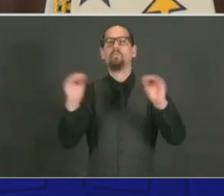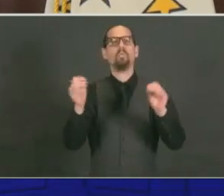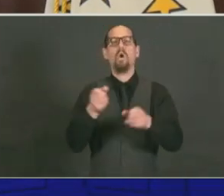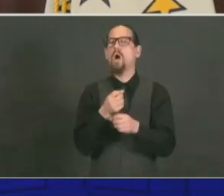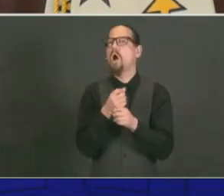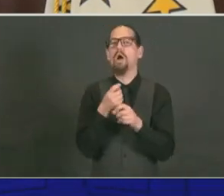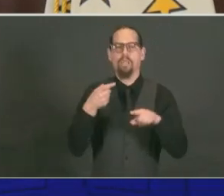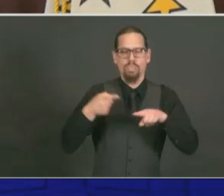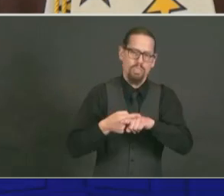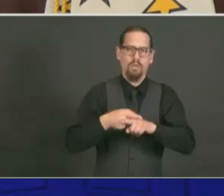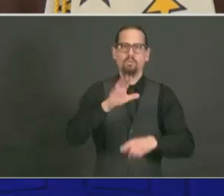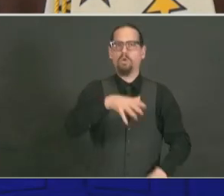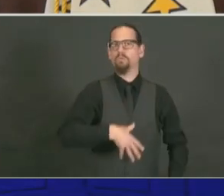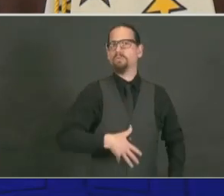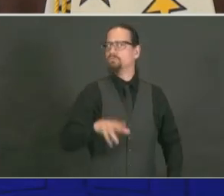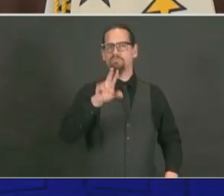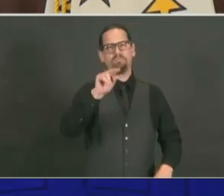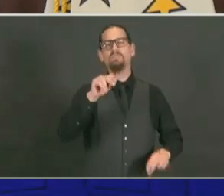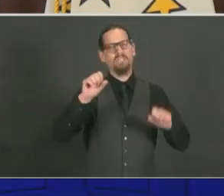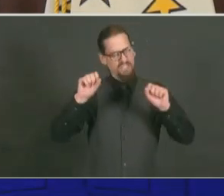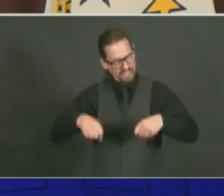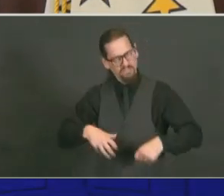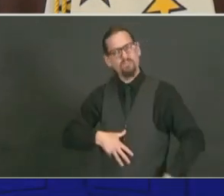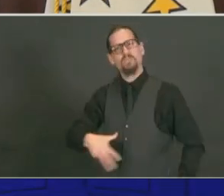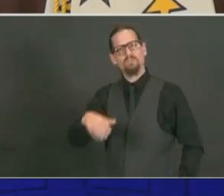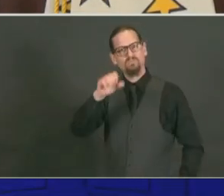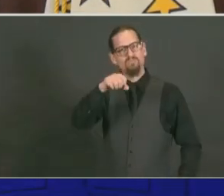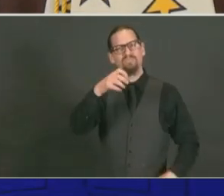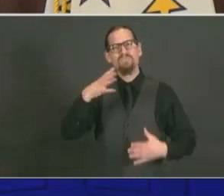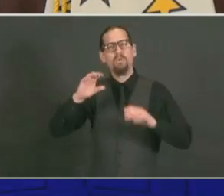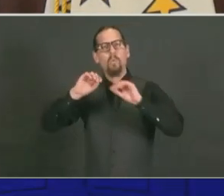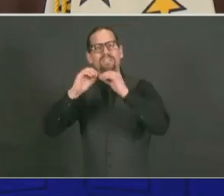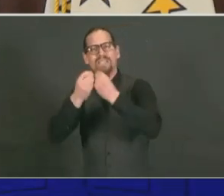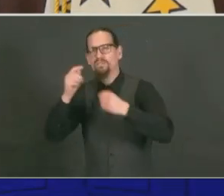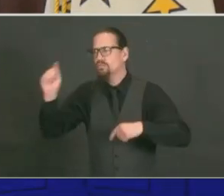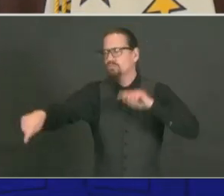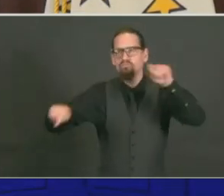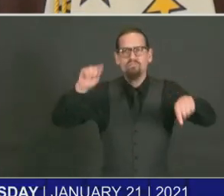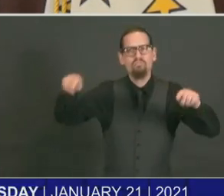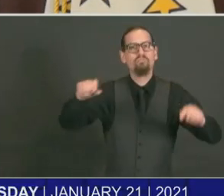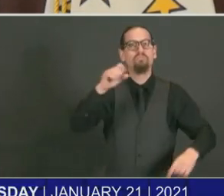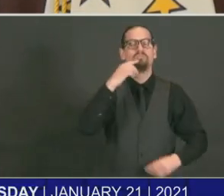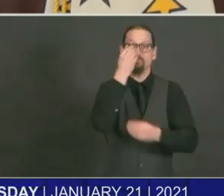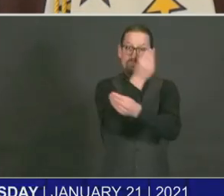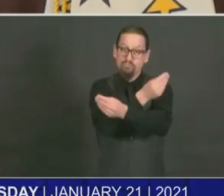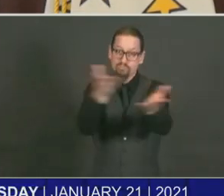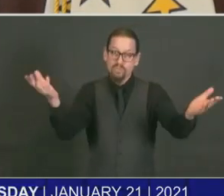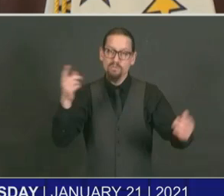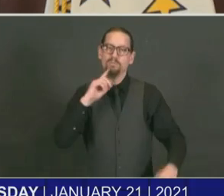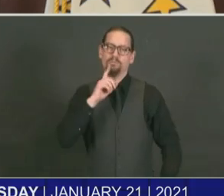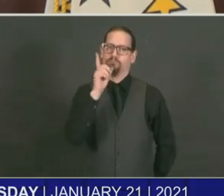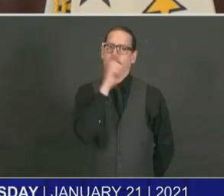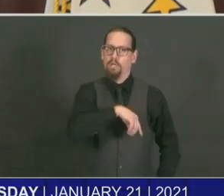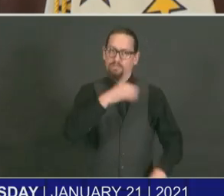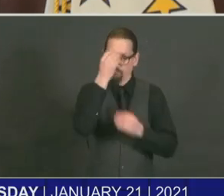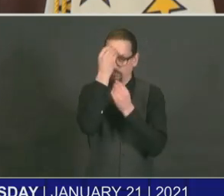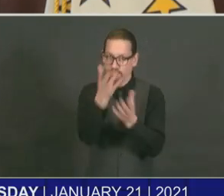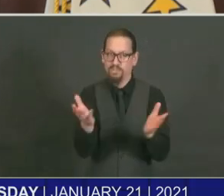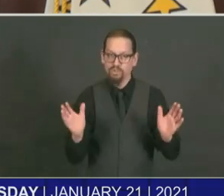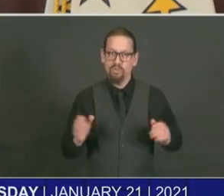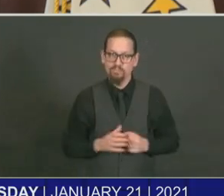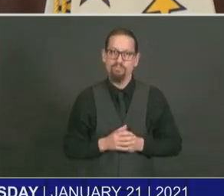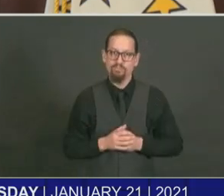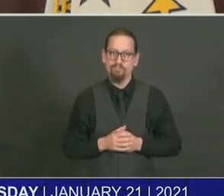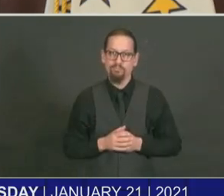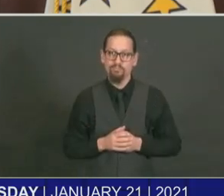organizations that have come out by this. This is just categorically false. There's no evidence that COVID-19 vaccine causes increased risk